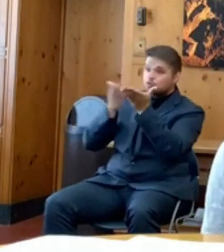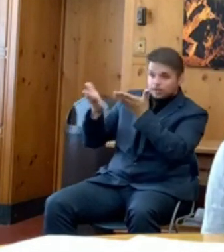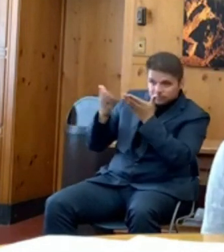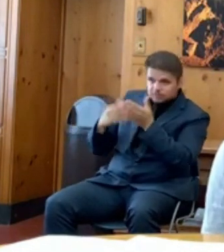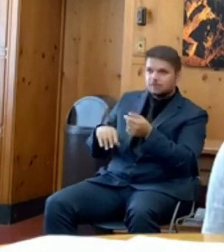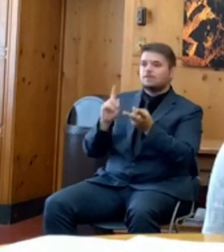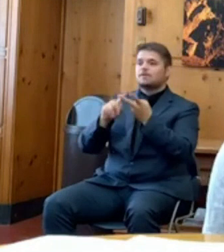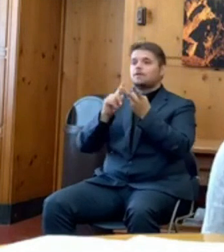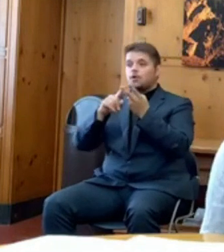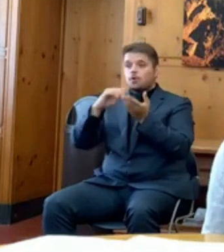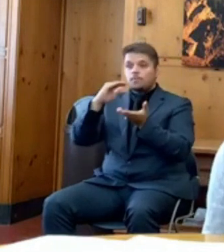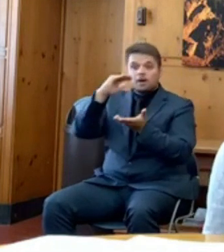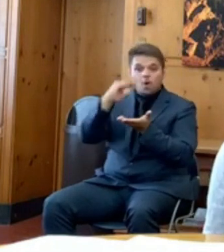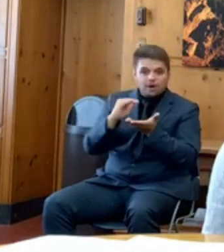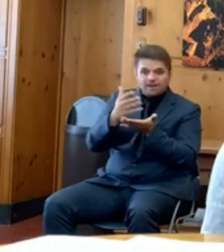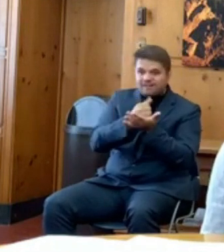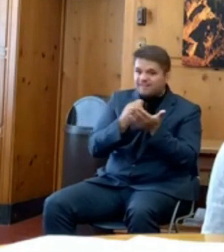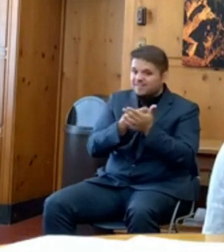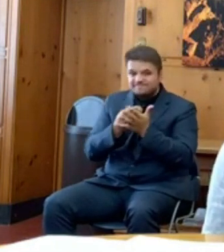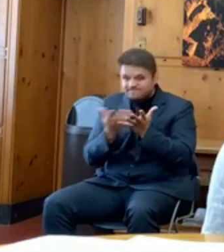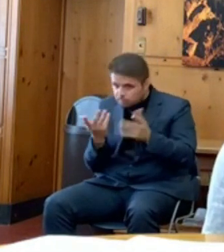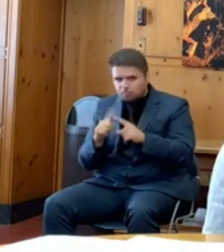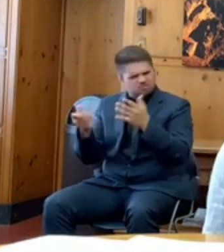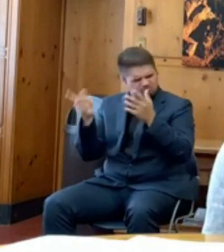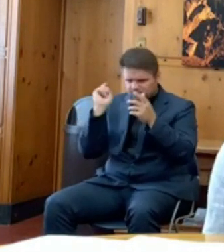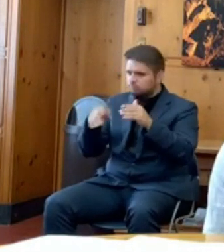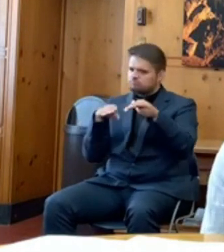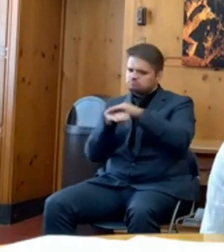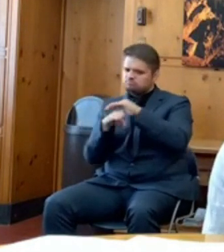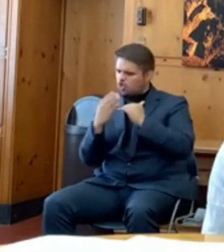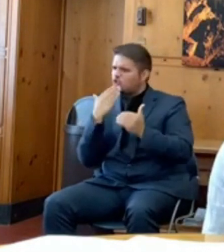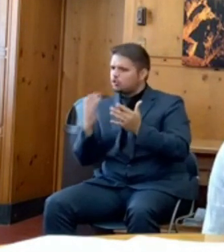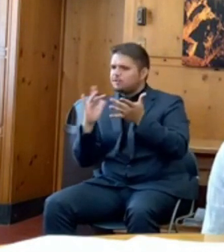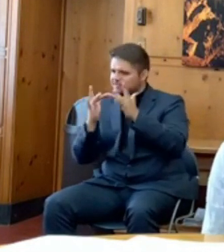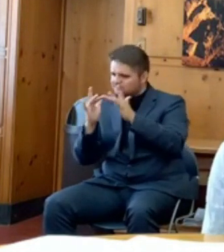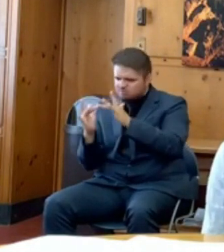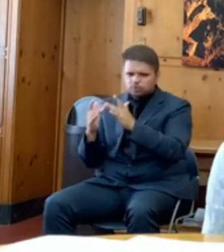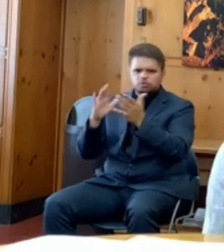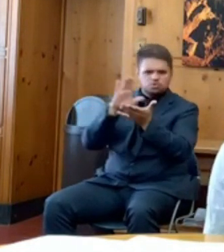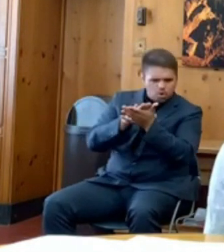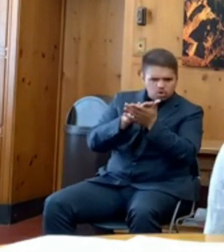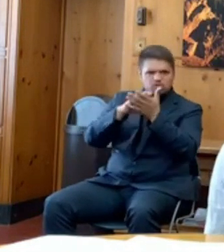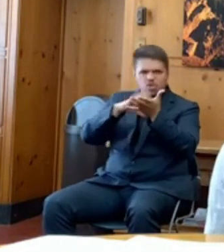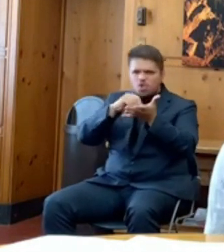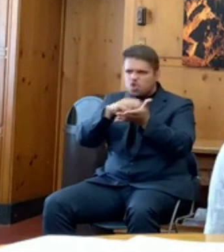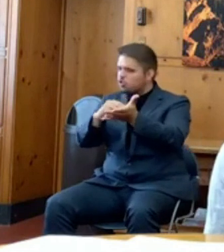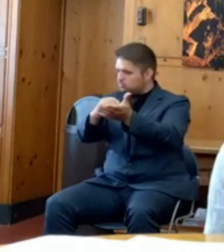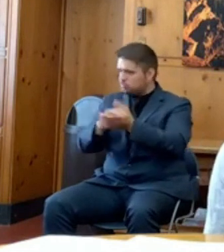communities, get access to the tools and the services they need to thrive.